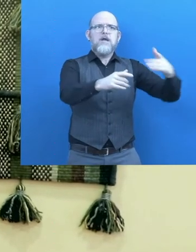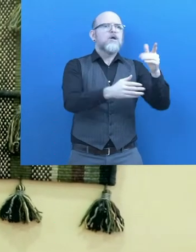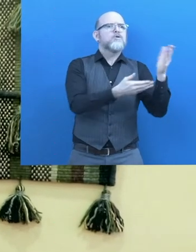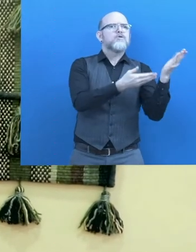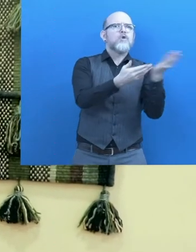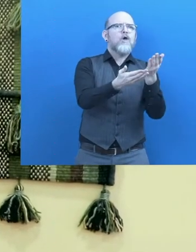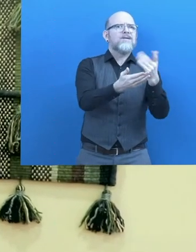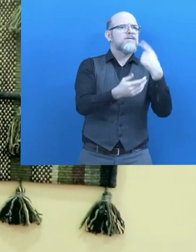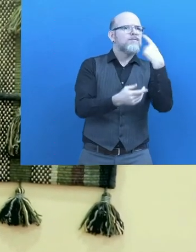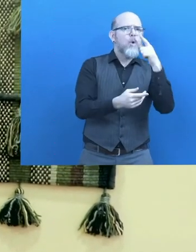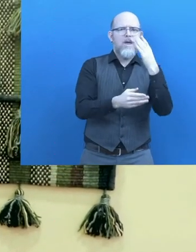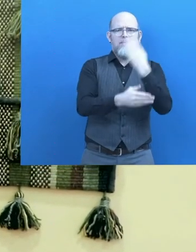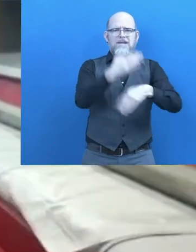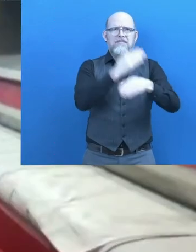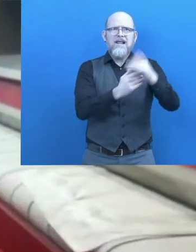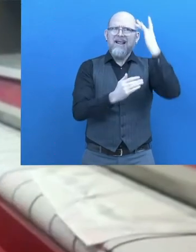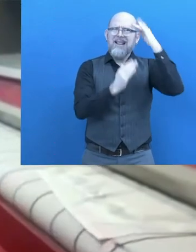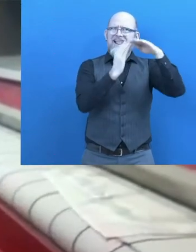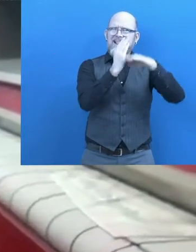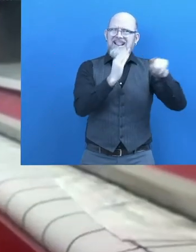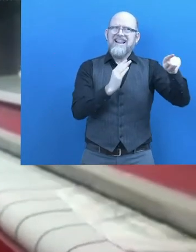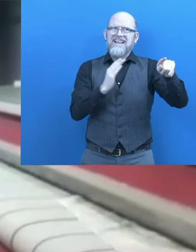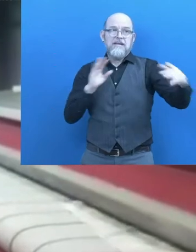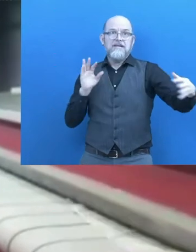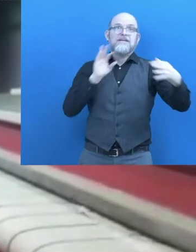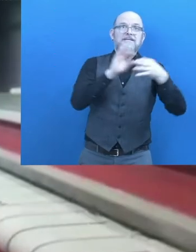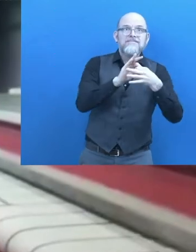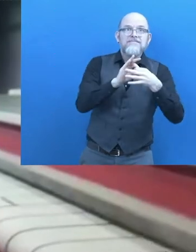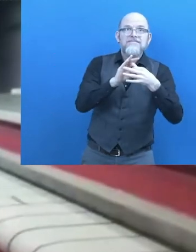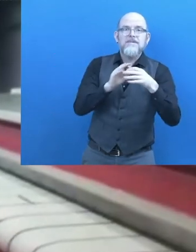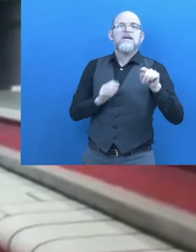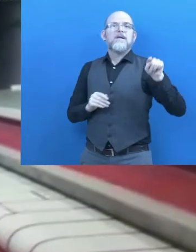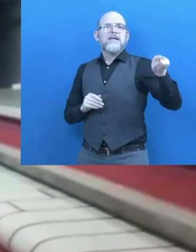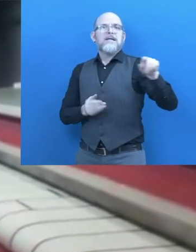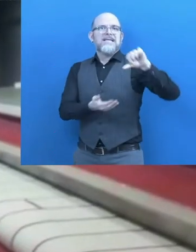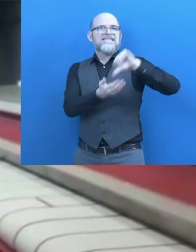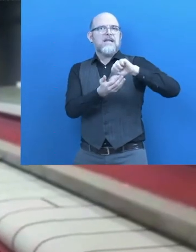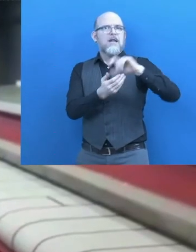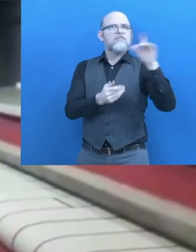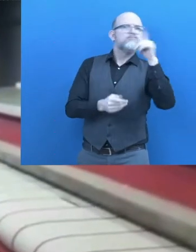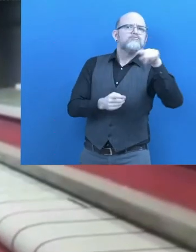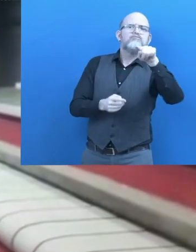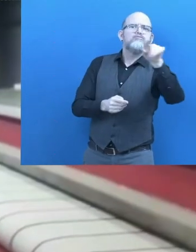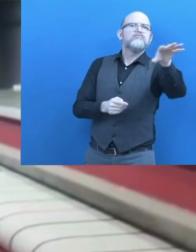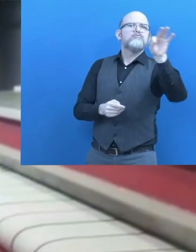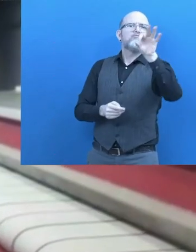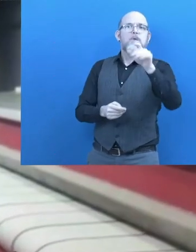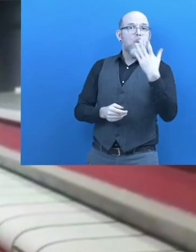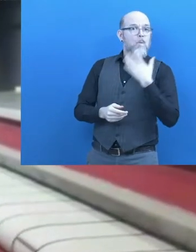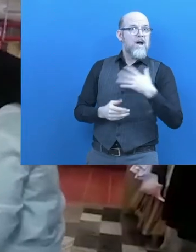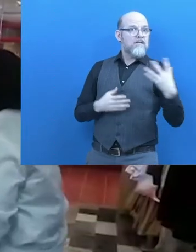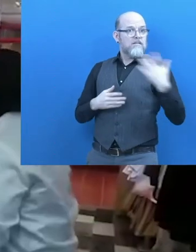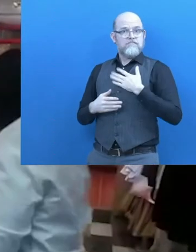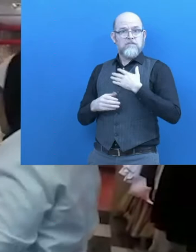intellectually disabled young adults and from these centers we are finding prospect employees training them within the community.